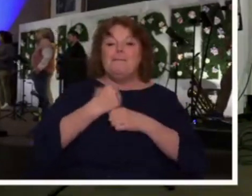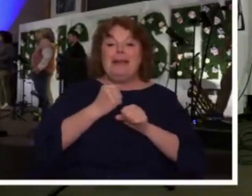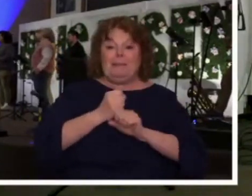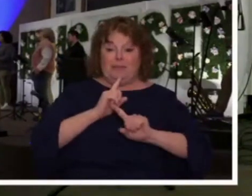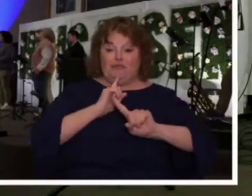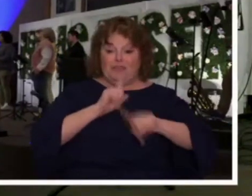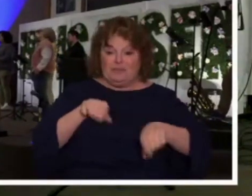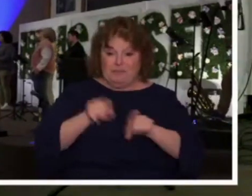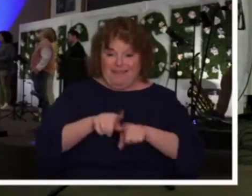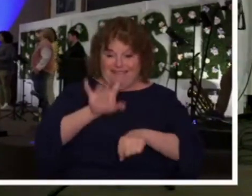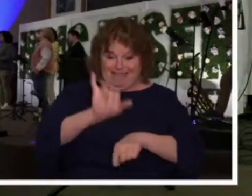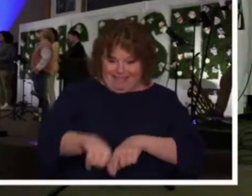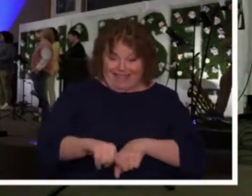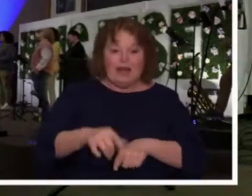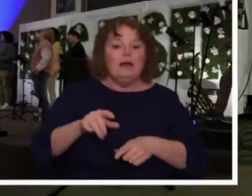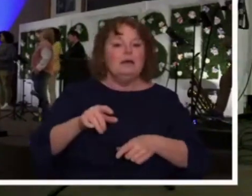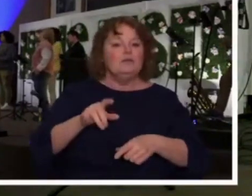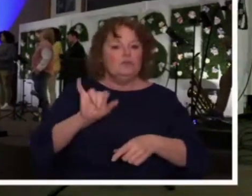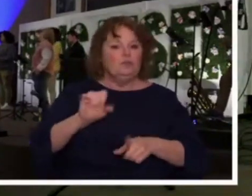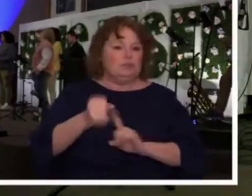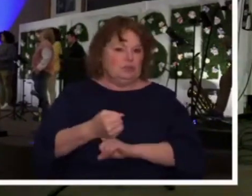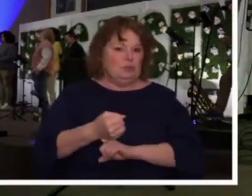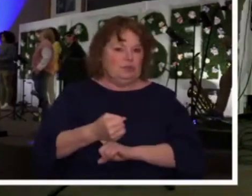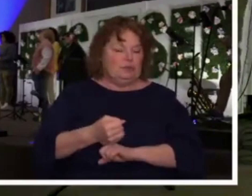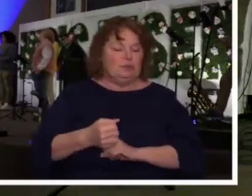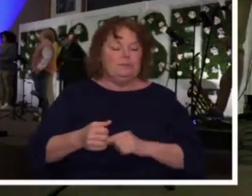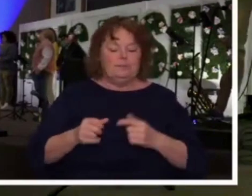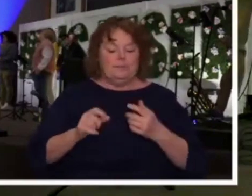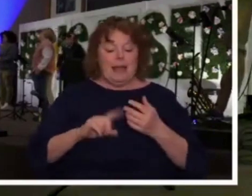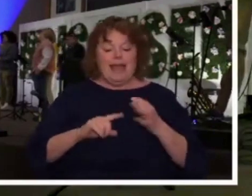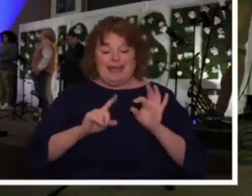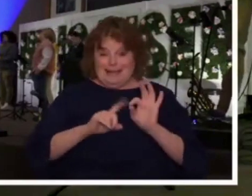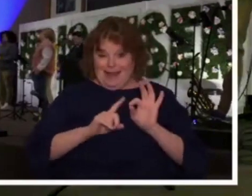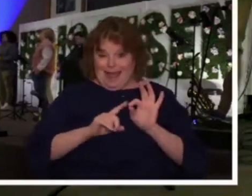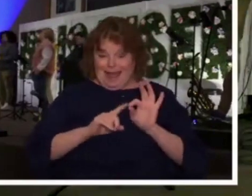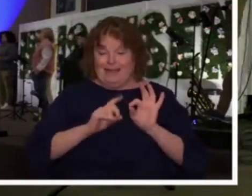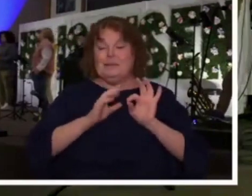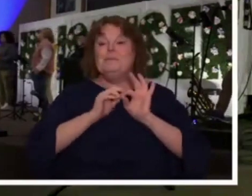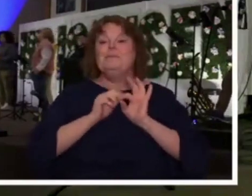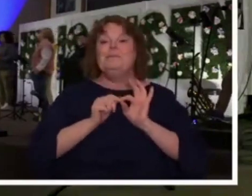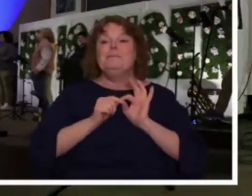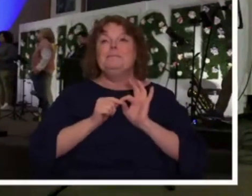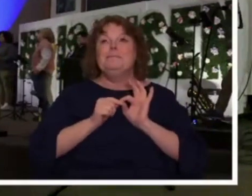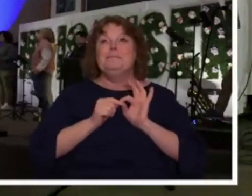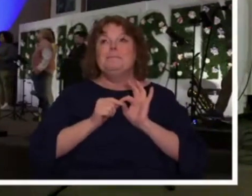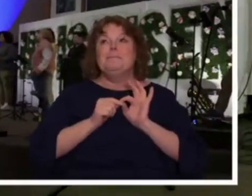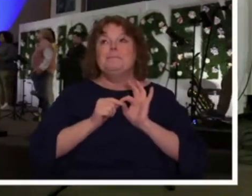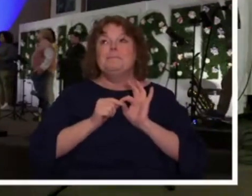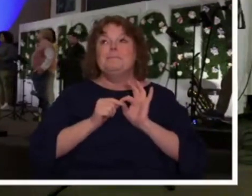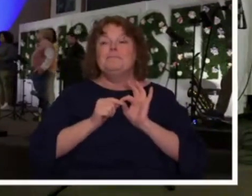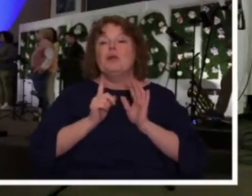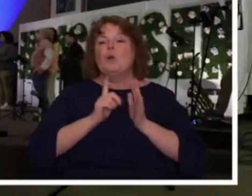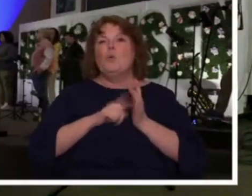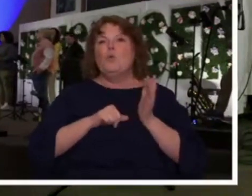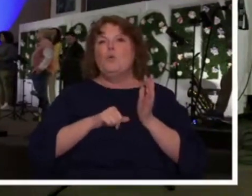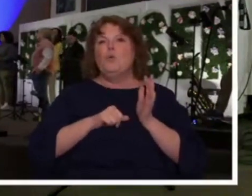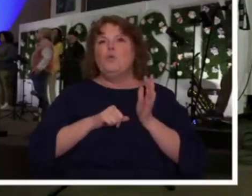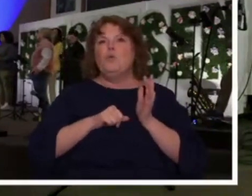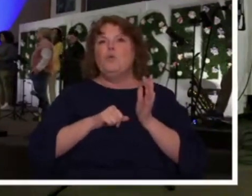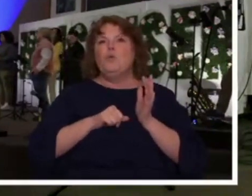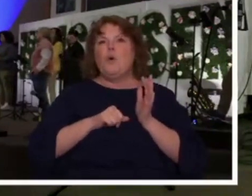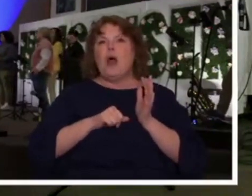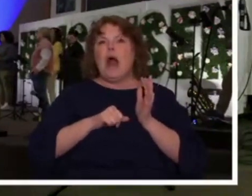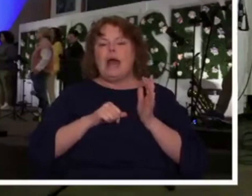action? Number nine, what unresolved or undetected inner